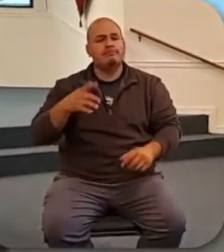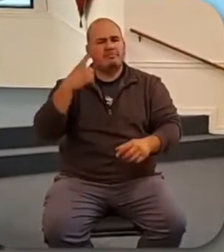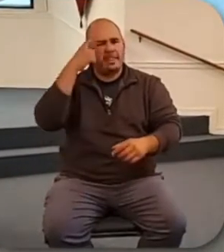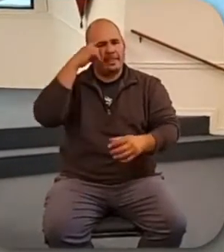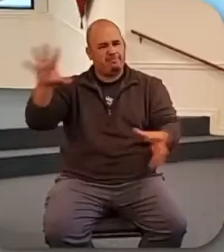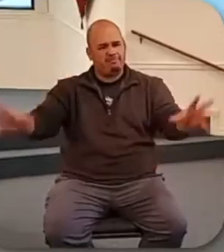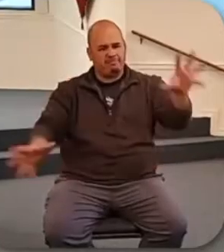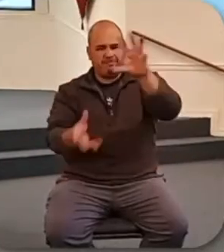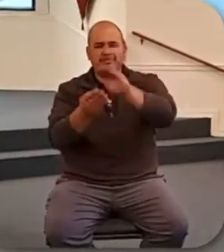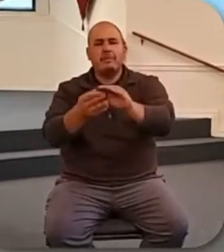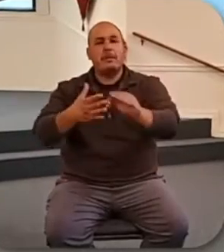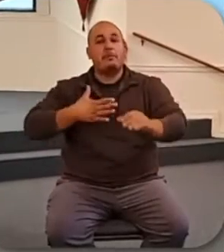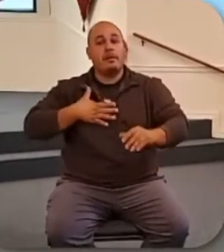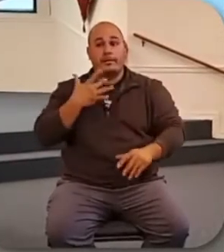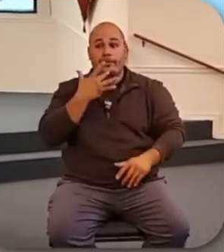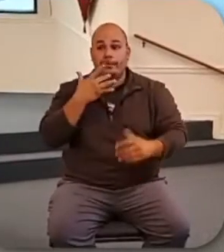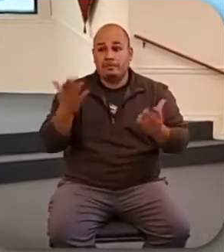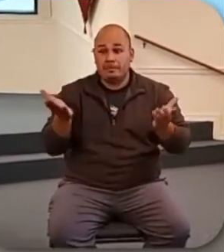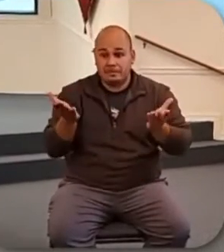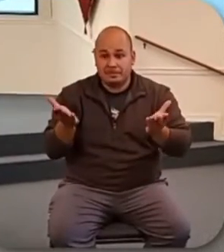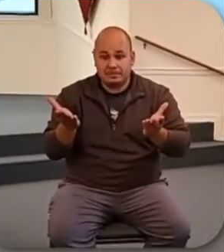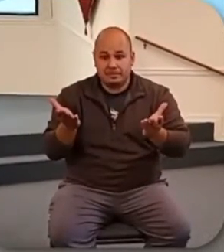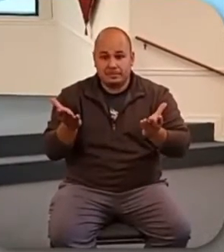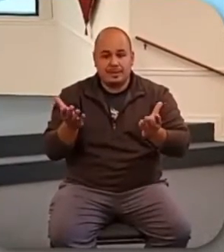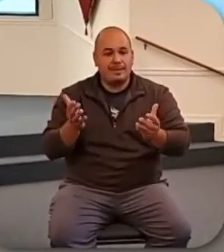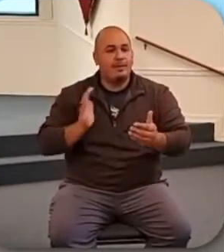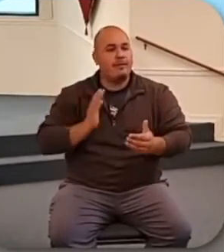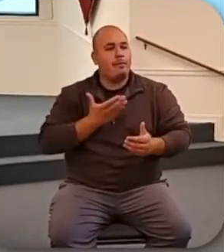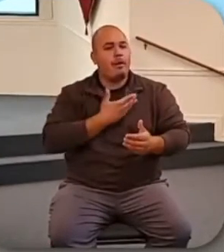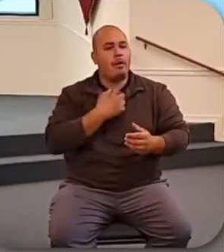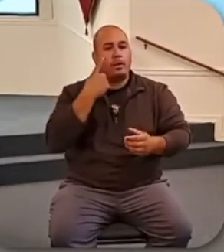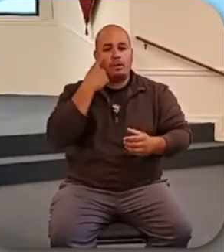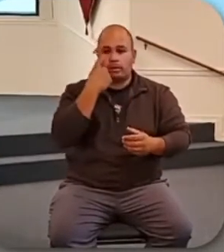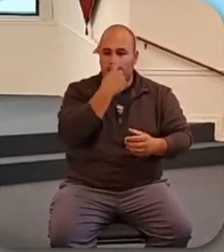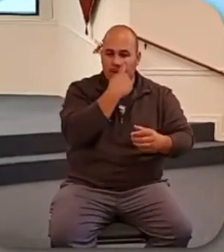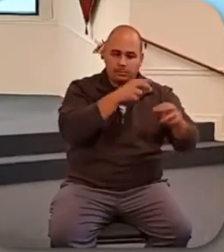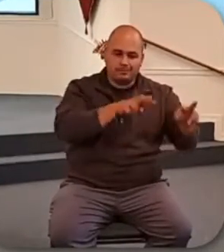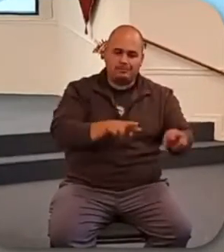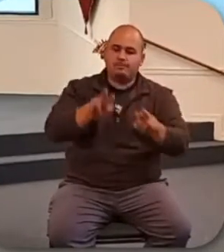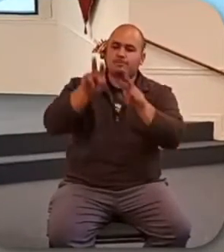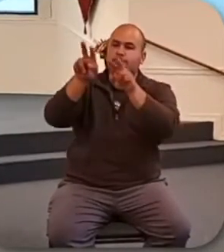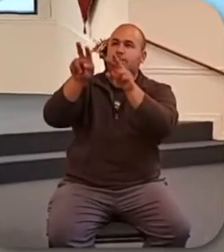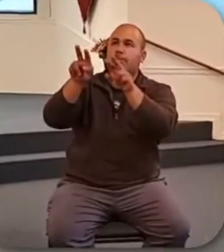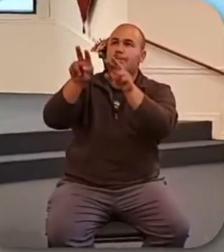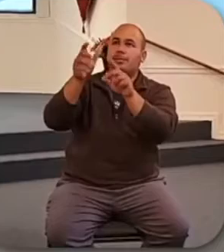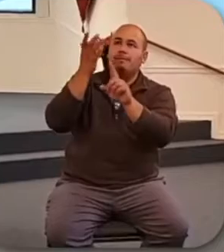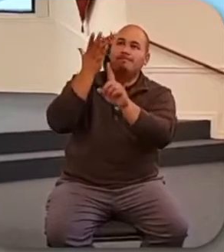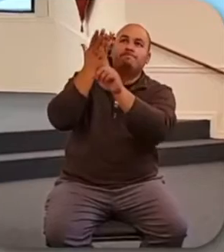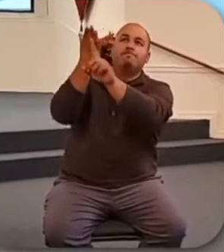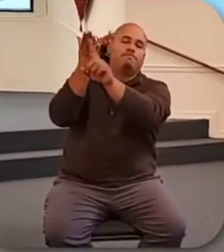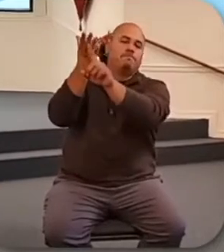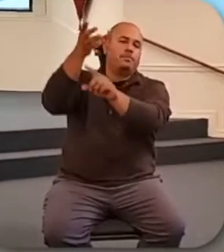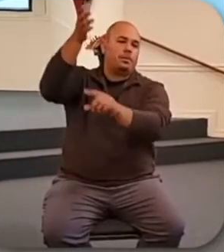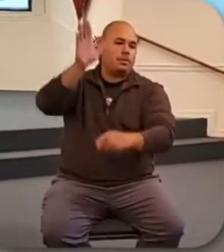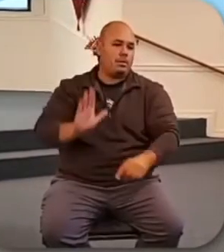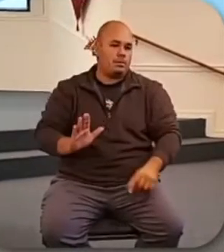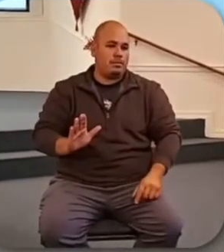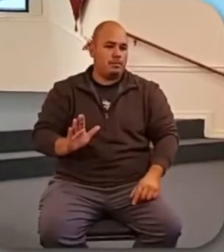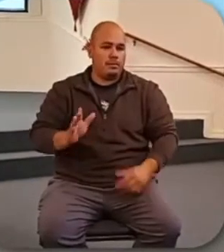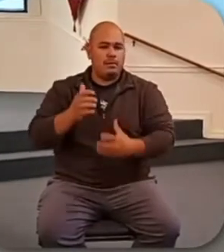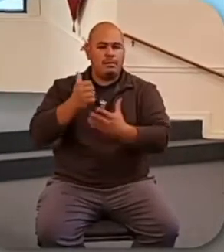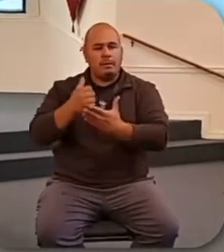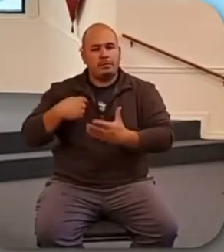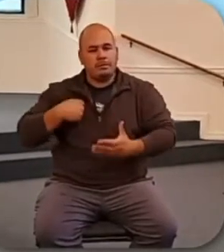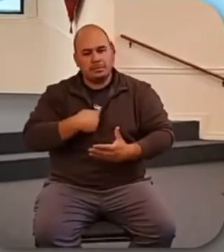Thanksgiving is how it directs our eyes back to God, right? Thanksgiving helps us to think about God